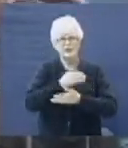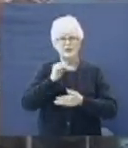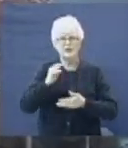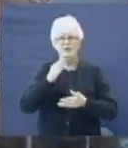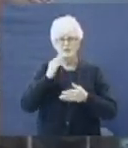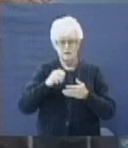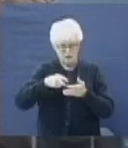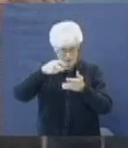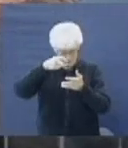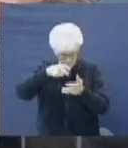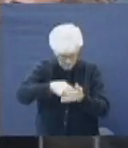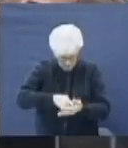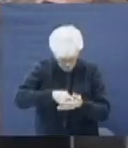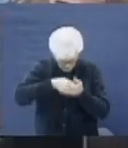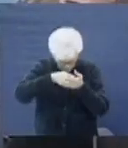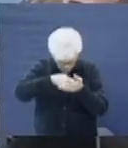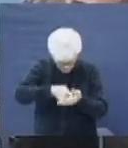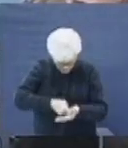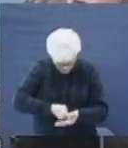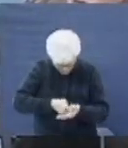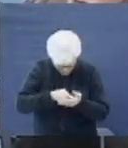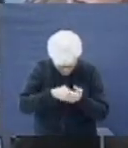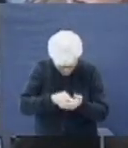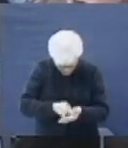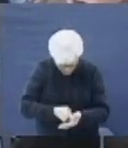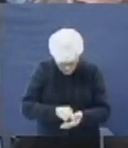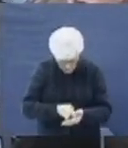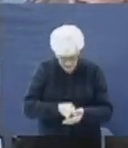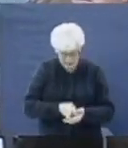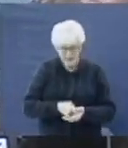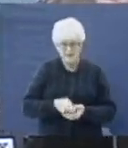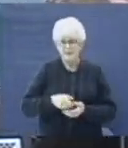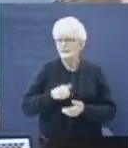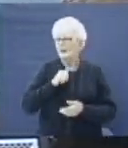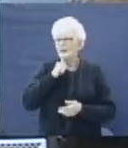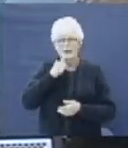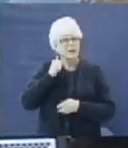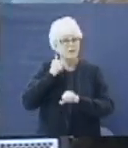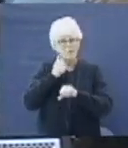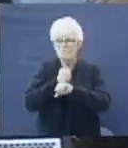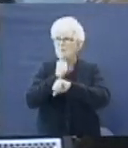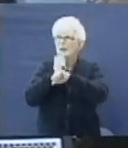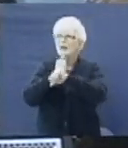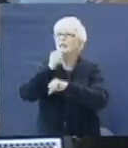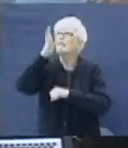Job falling down upon his face. I'm not going to charge you, God.